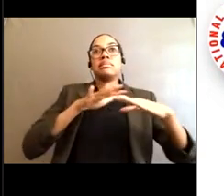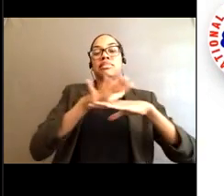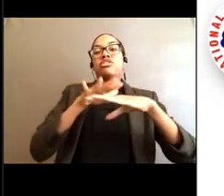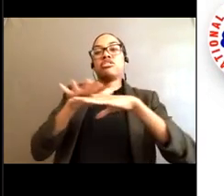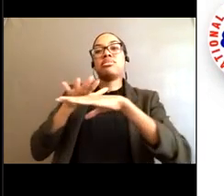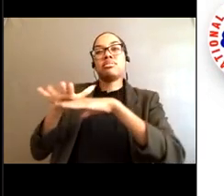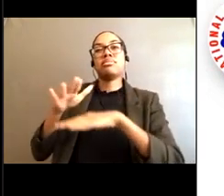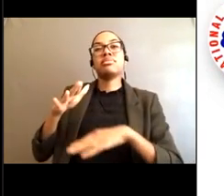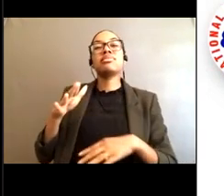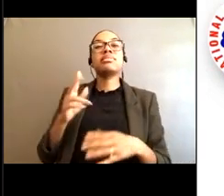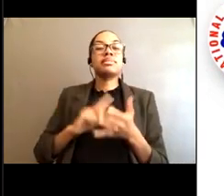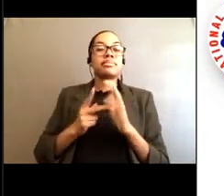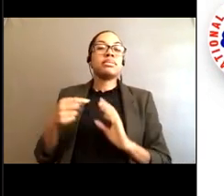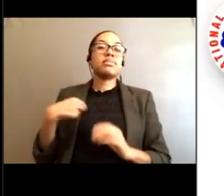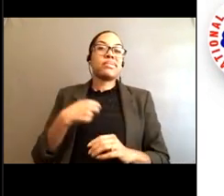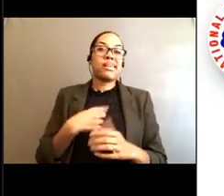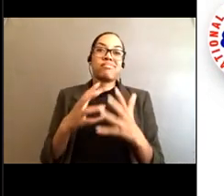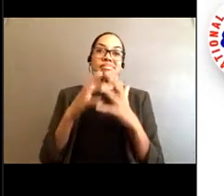us.